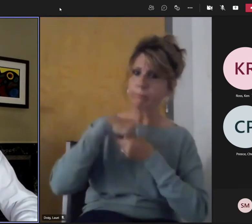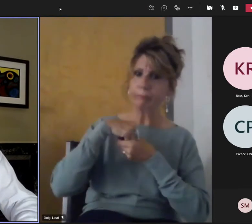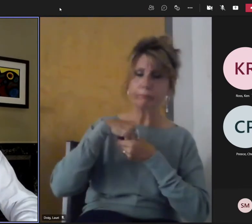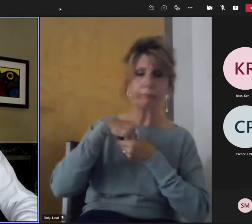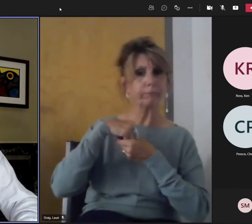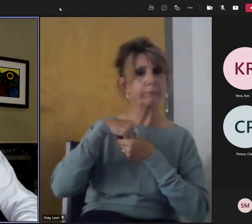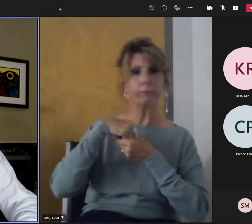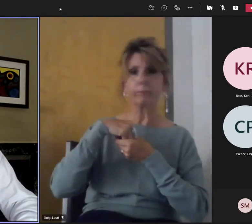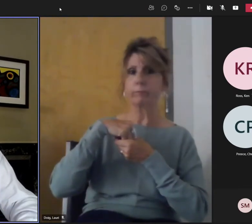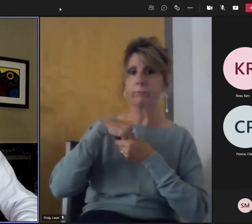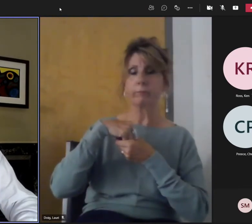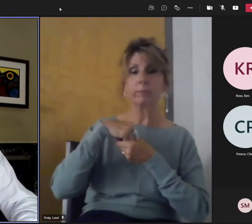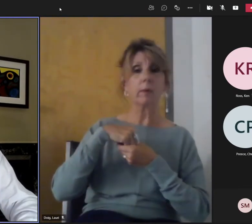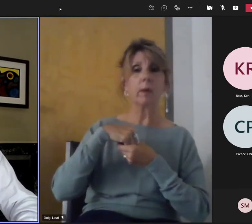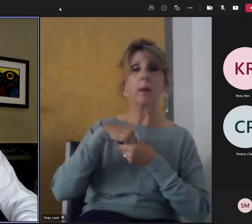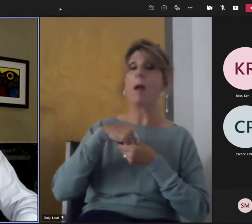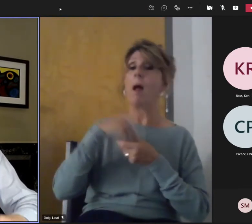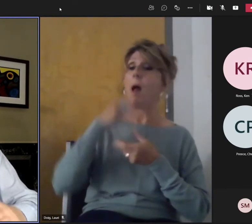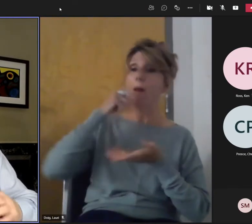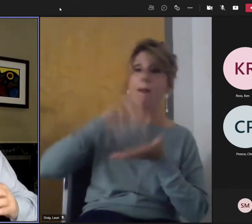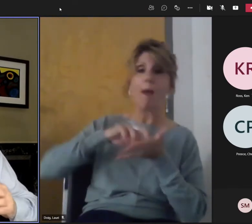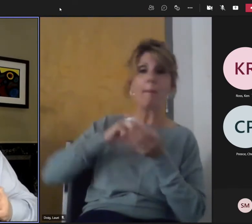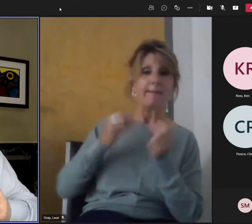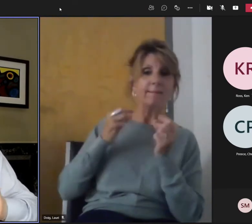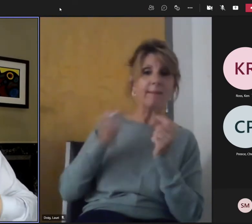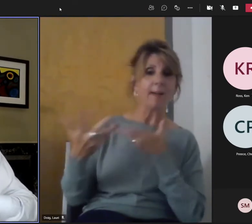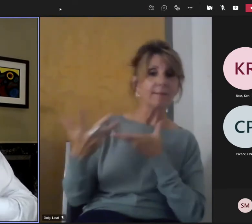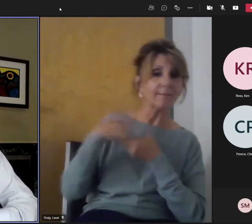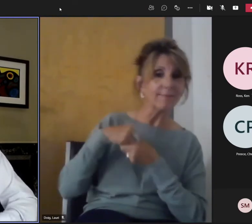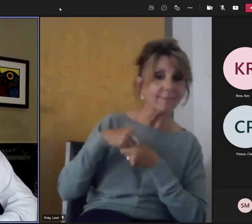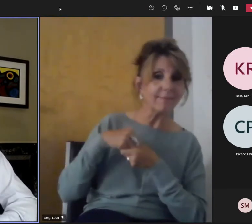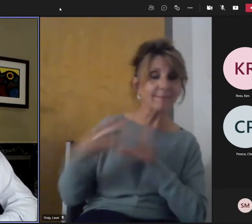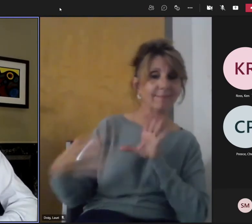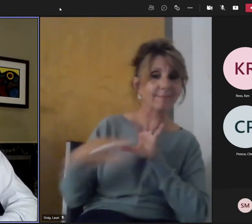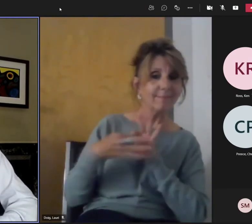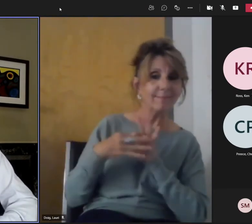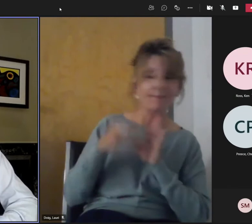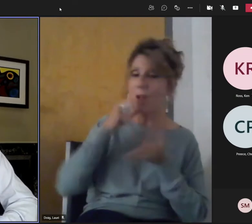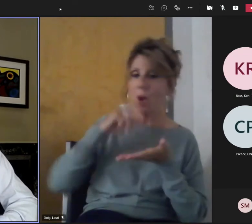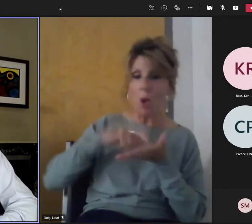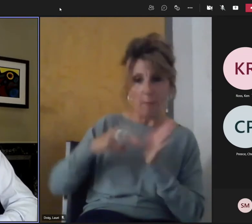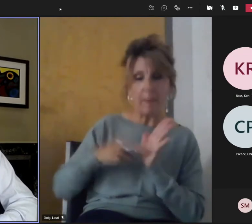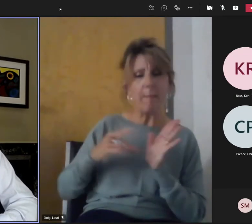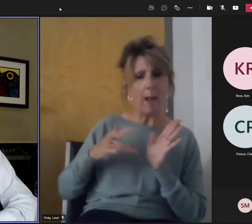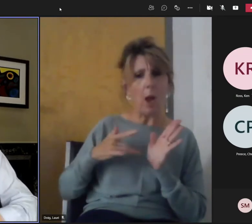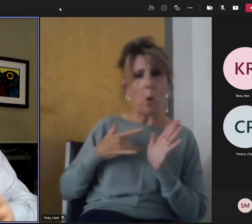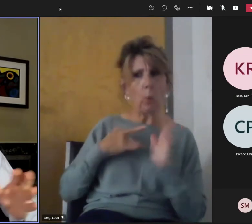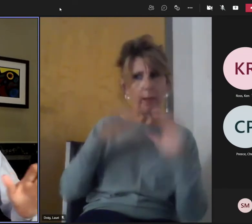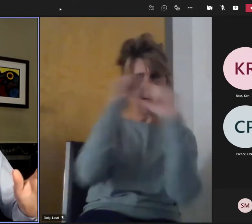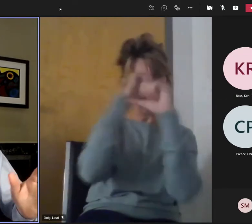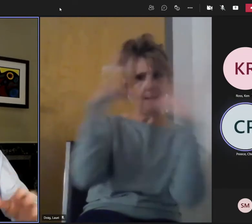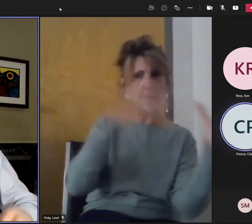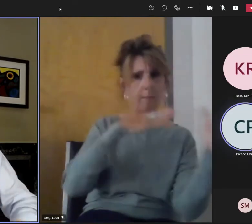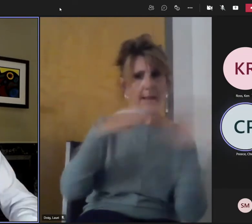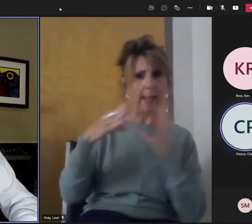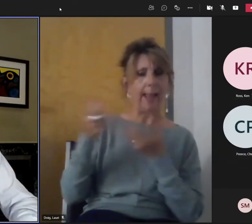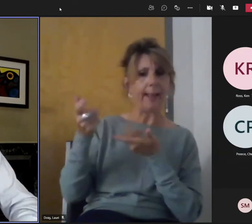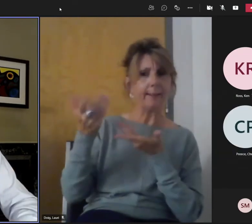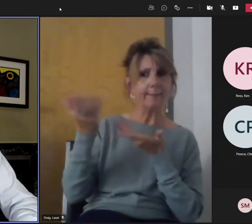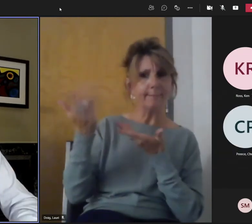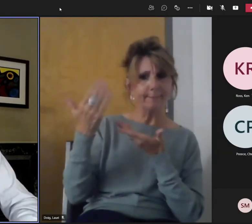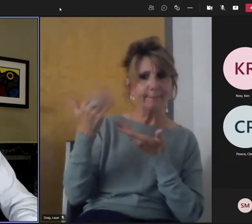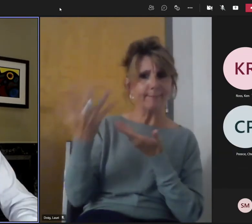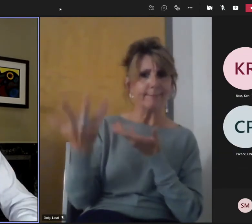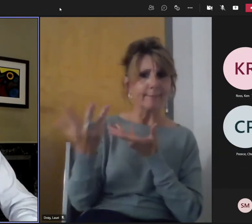doesn't mean it's going to be accomplished that readily. But when we when we go into any of our we're into a lot of